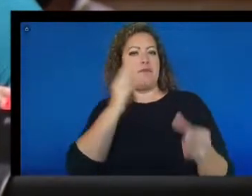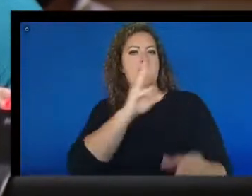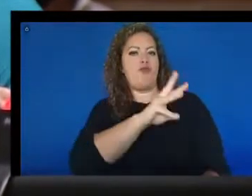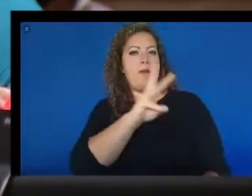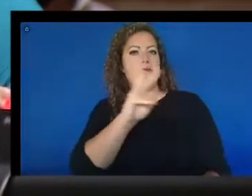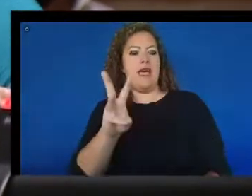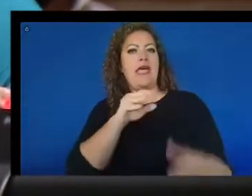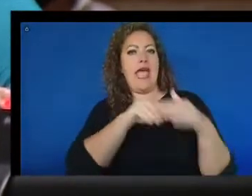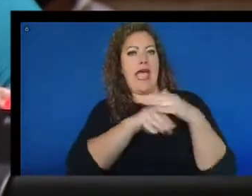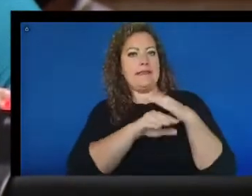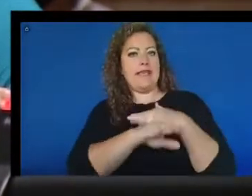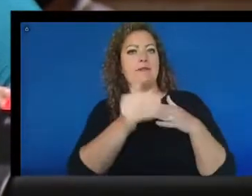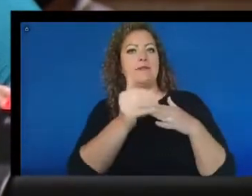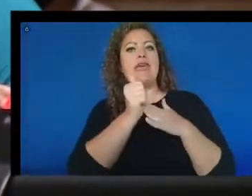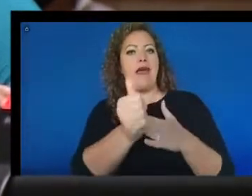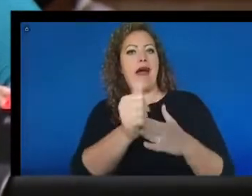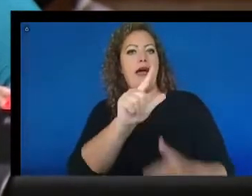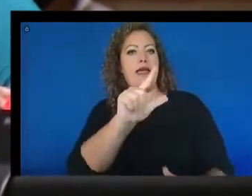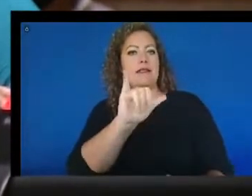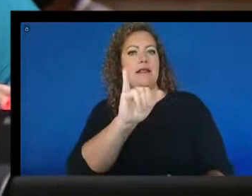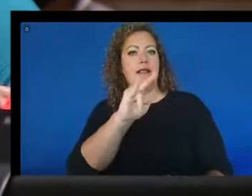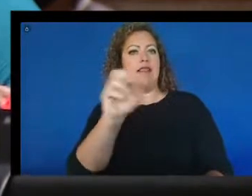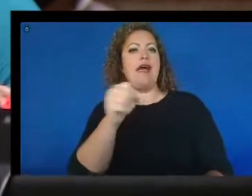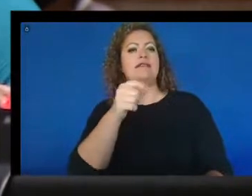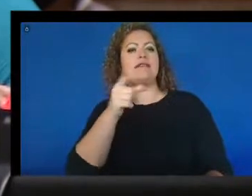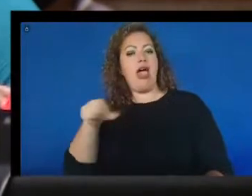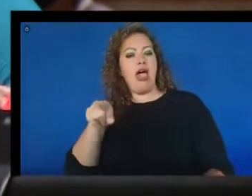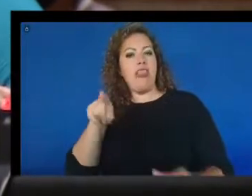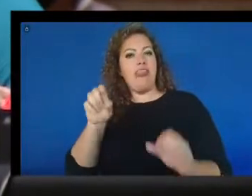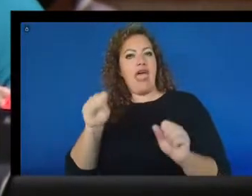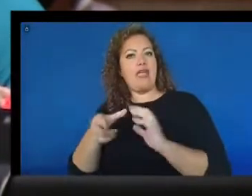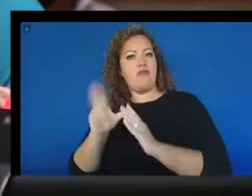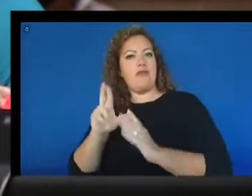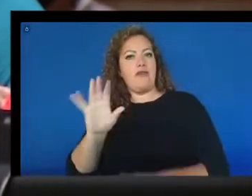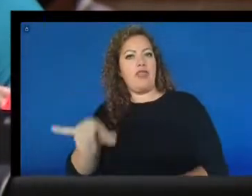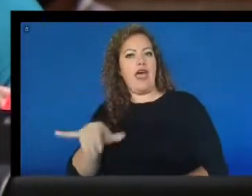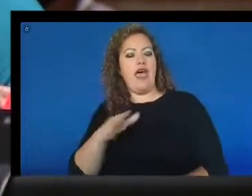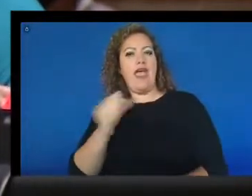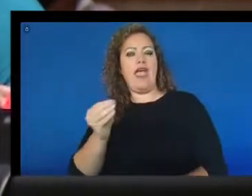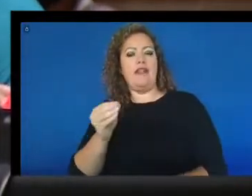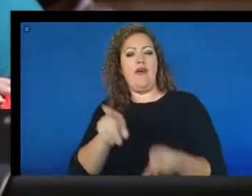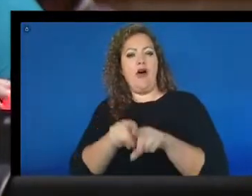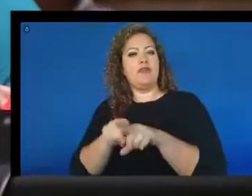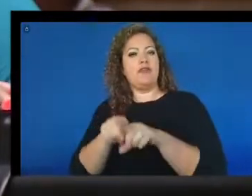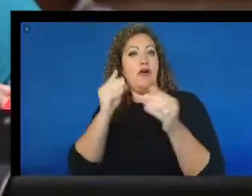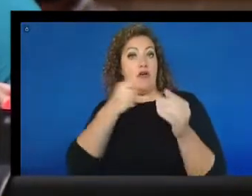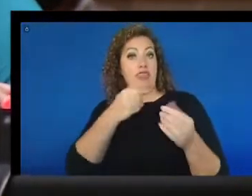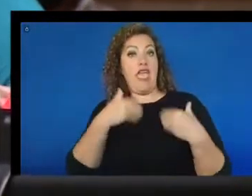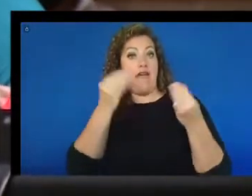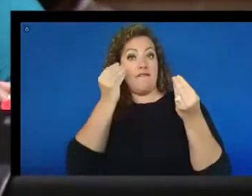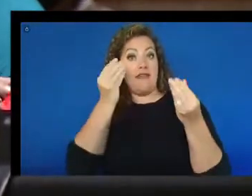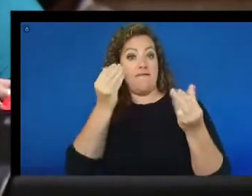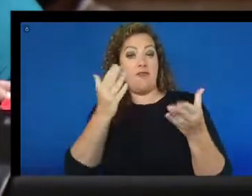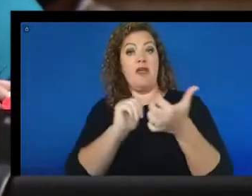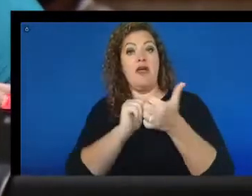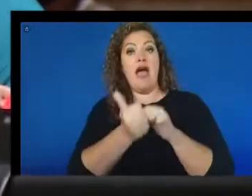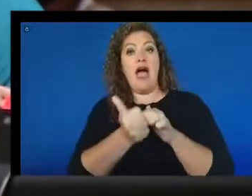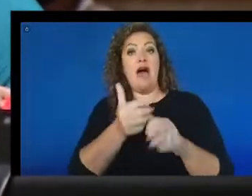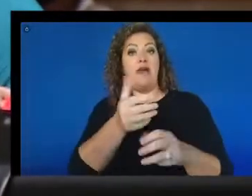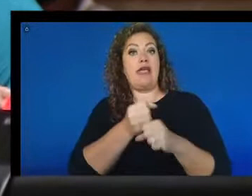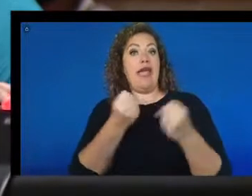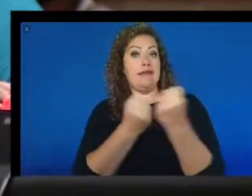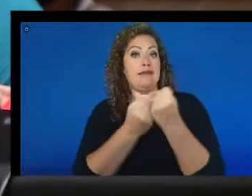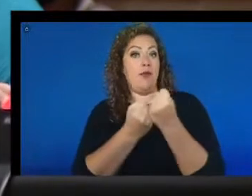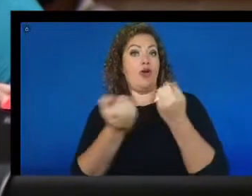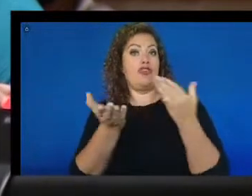are available, so they can review. And also that there's, you information about how to get support services